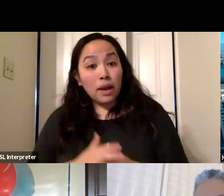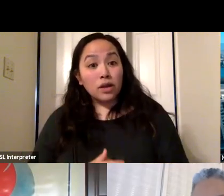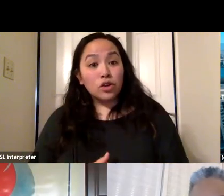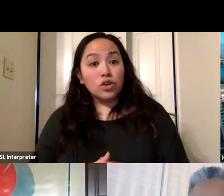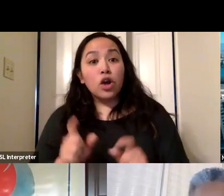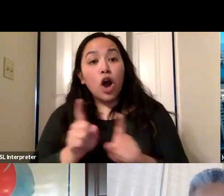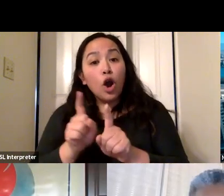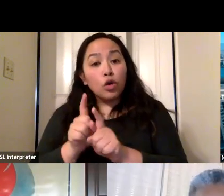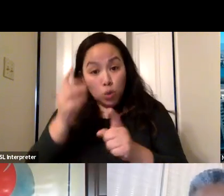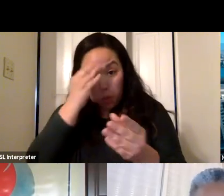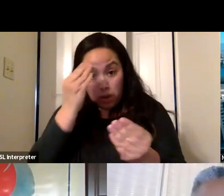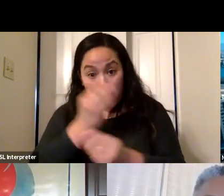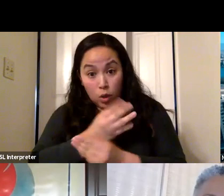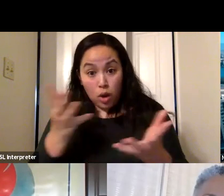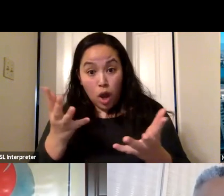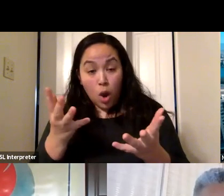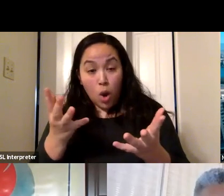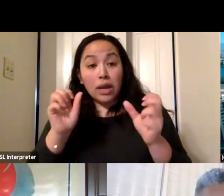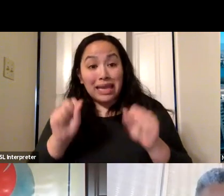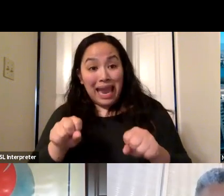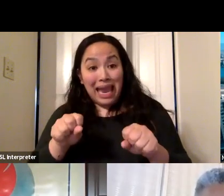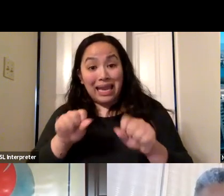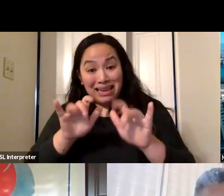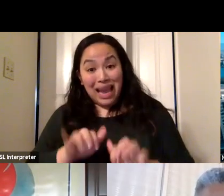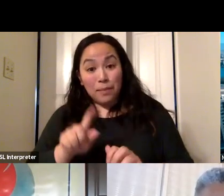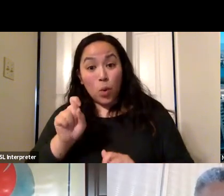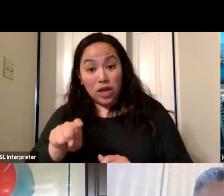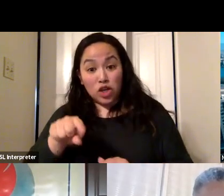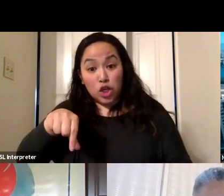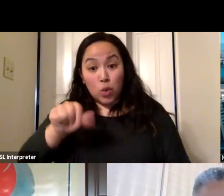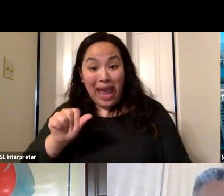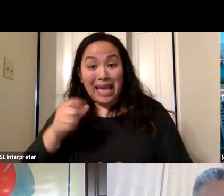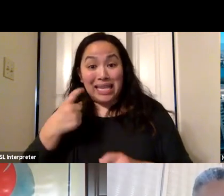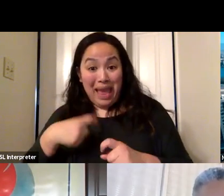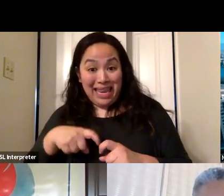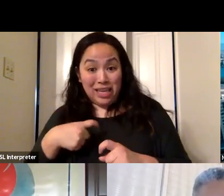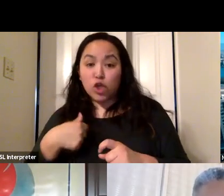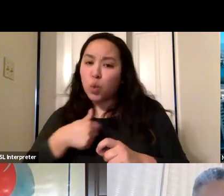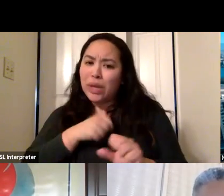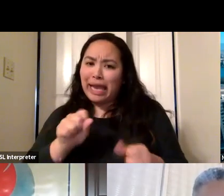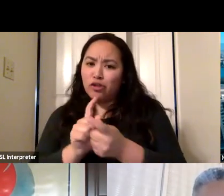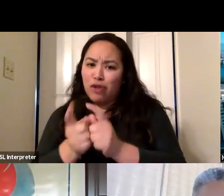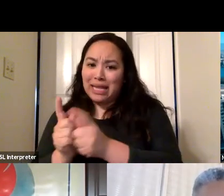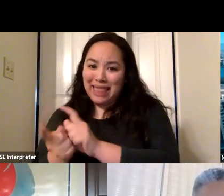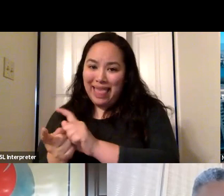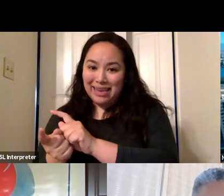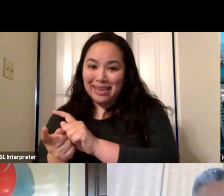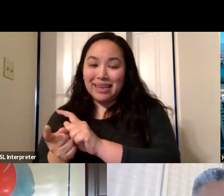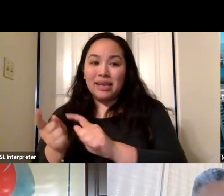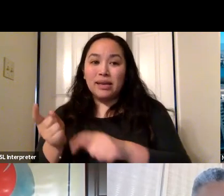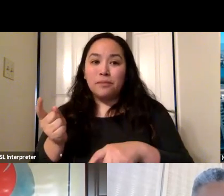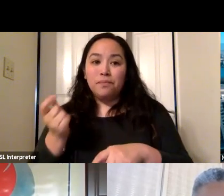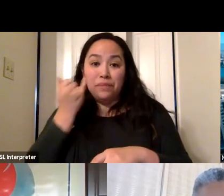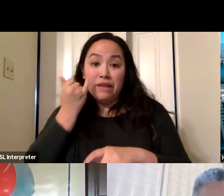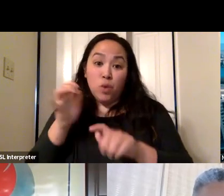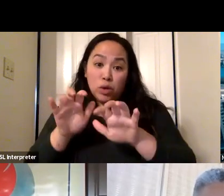attendees know that you can place questions in the Q&A in Spanish and we will translate those questions into English for you.